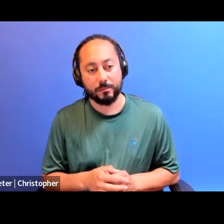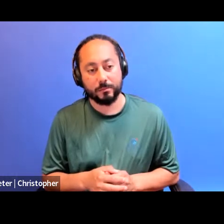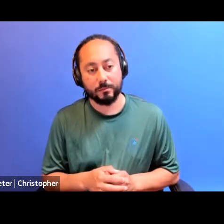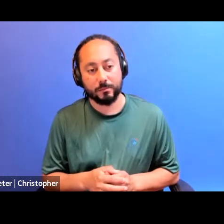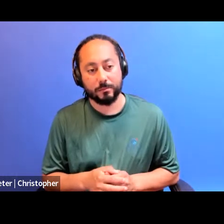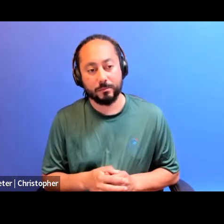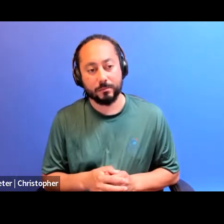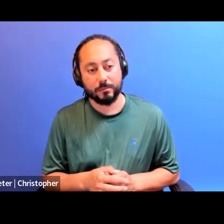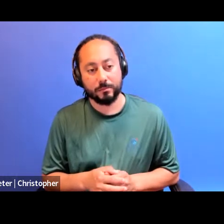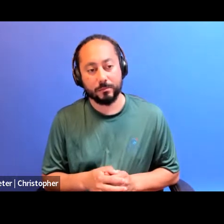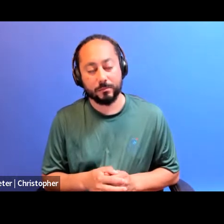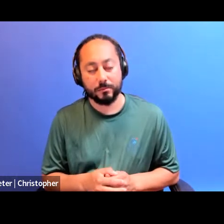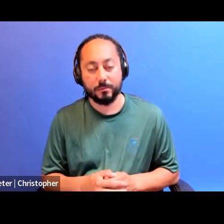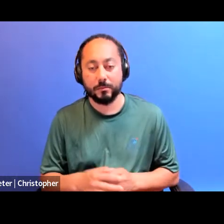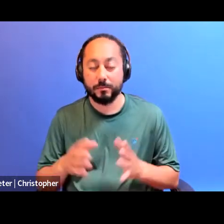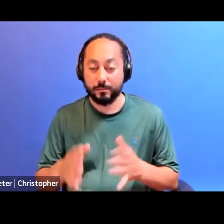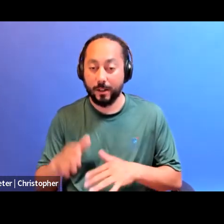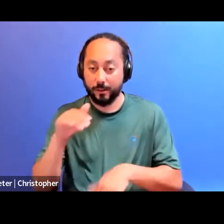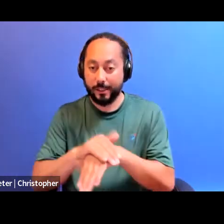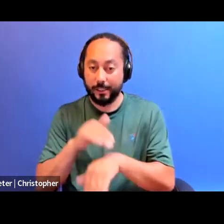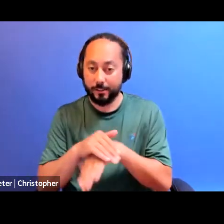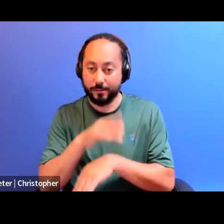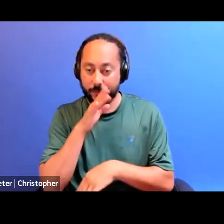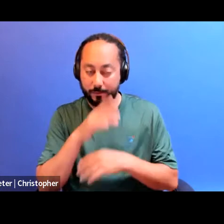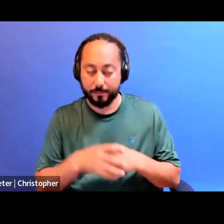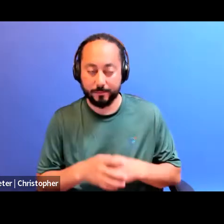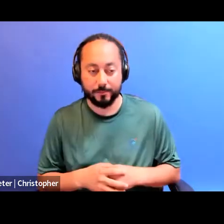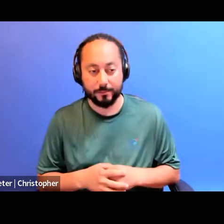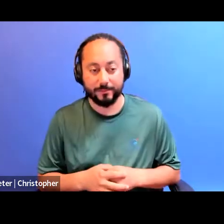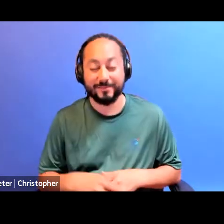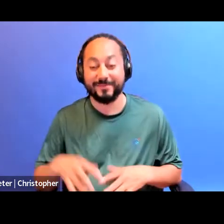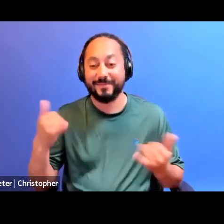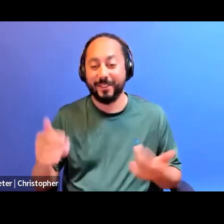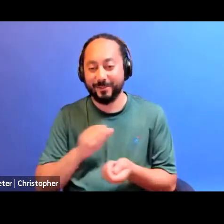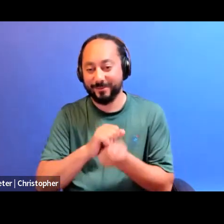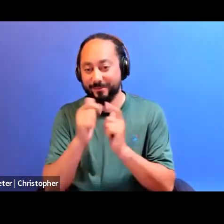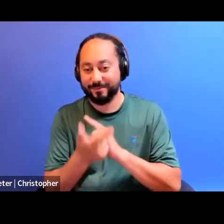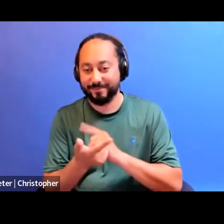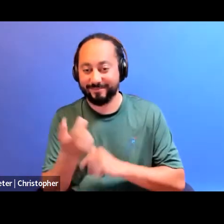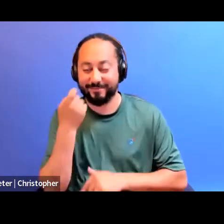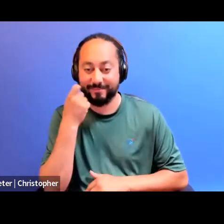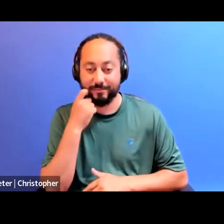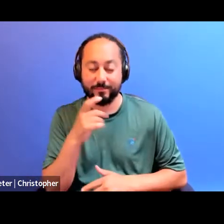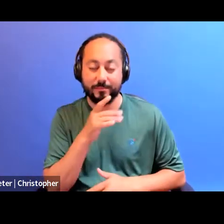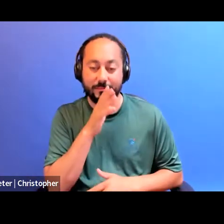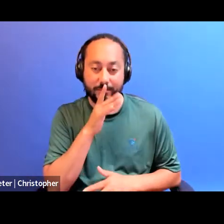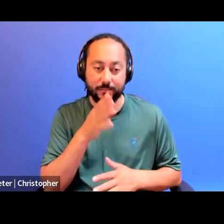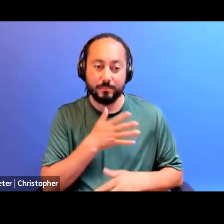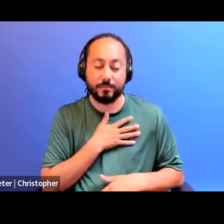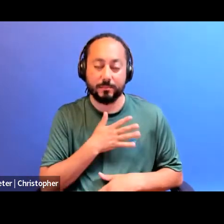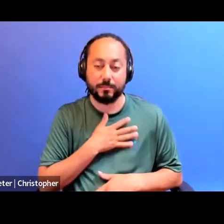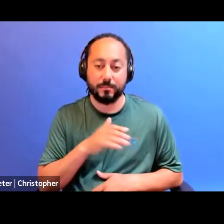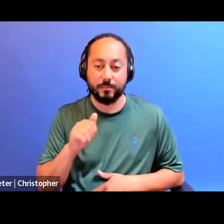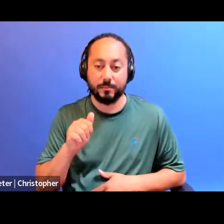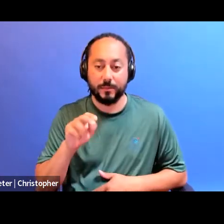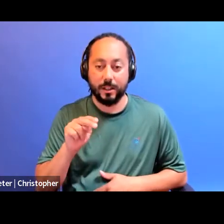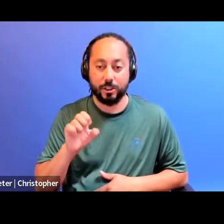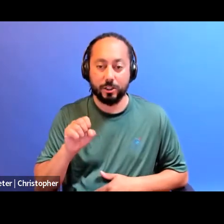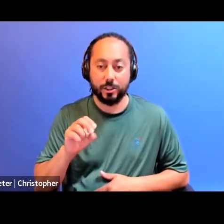So hello, everyone. I will translate what I shared in my Anishinaabewan language.